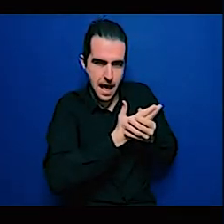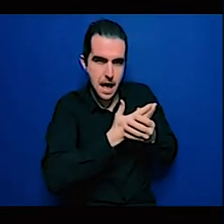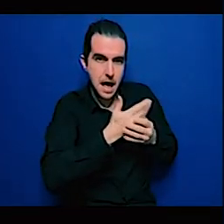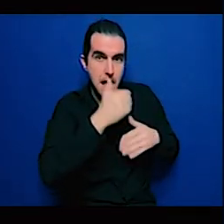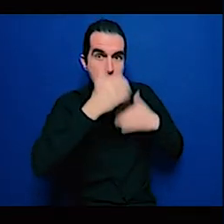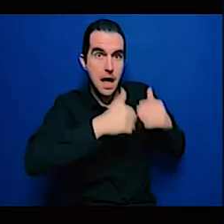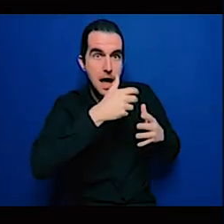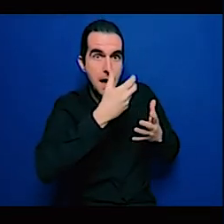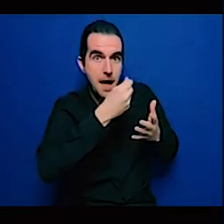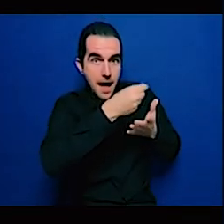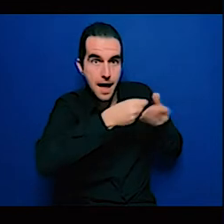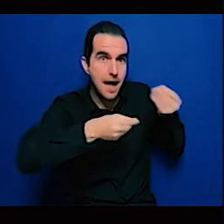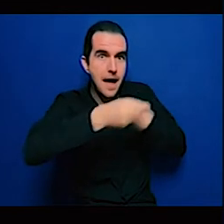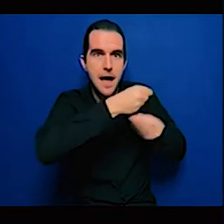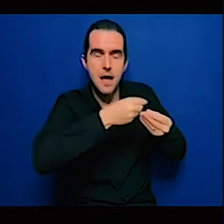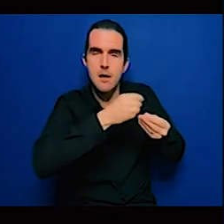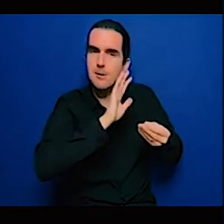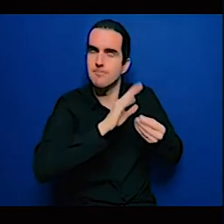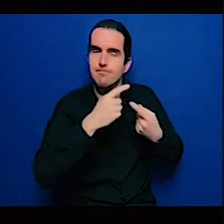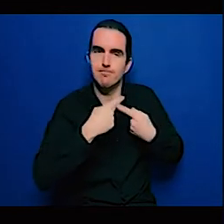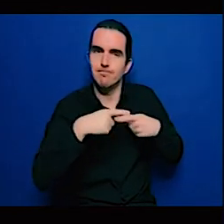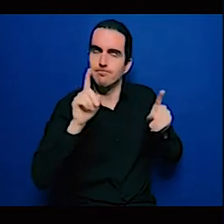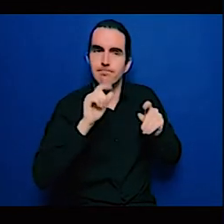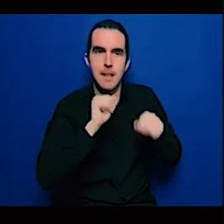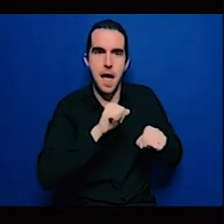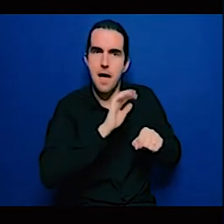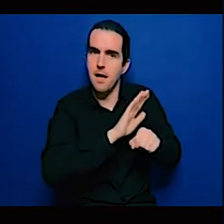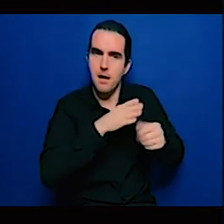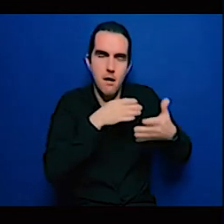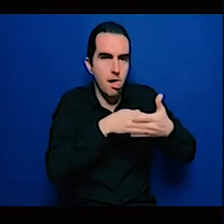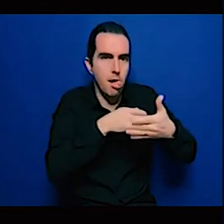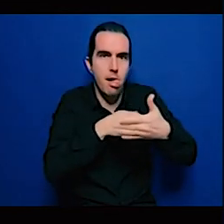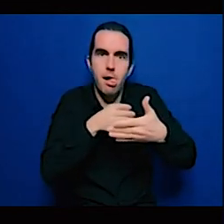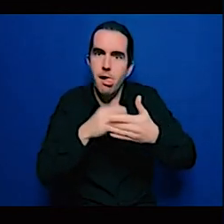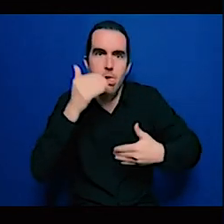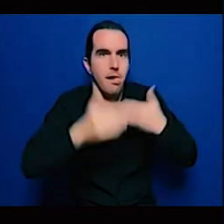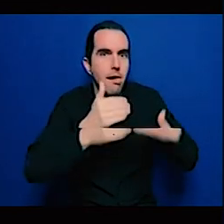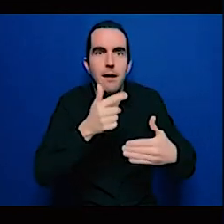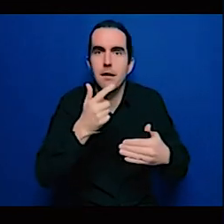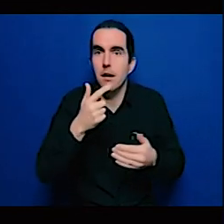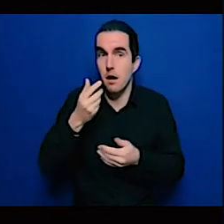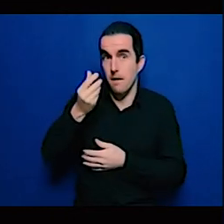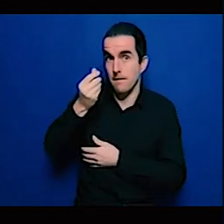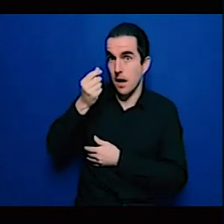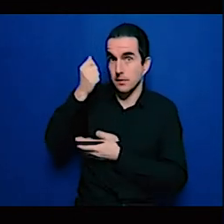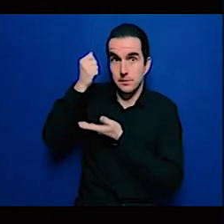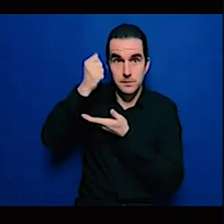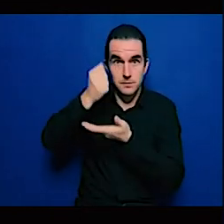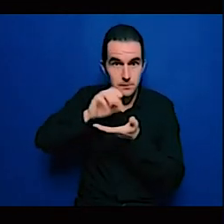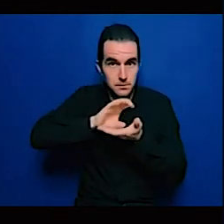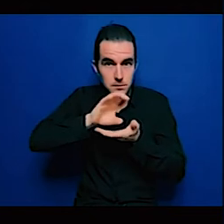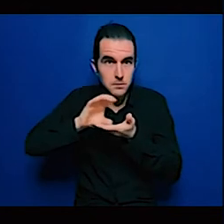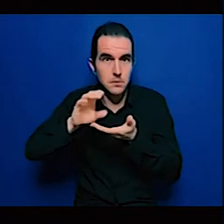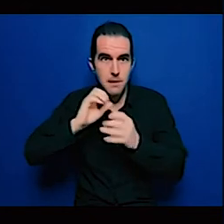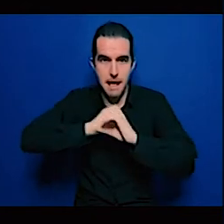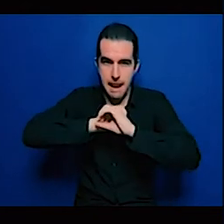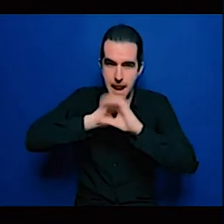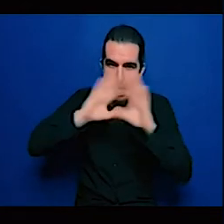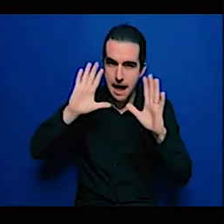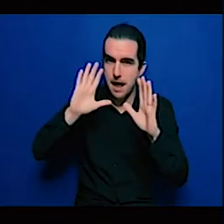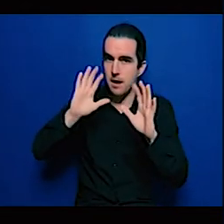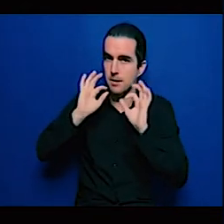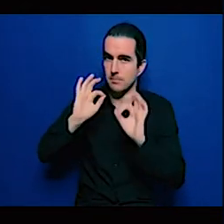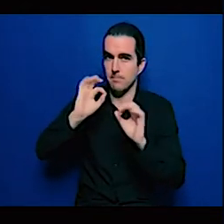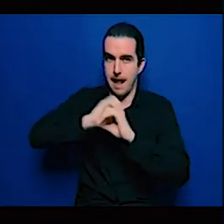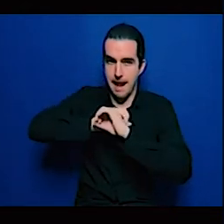gotten access to those funds but with all these things it's not as straightforward as it seems so yeah so I hope that answers the